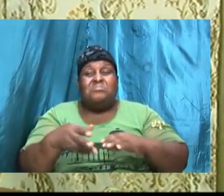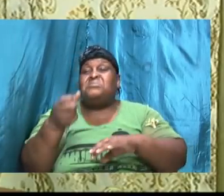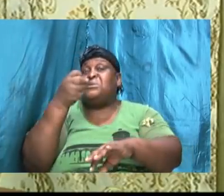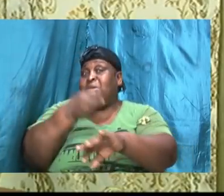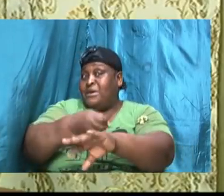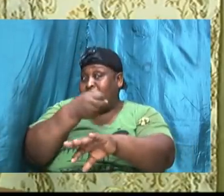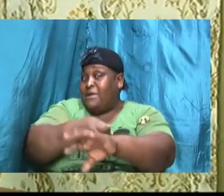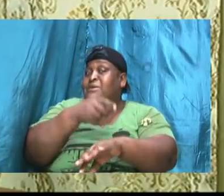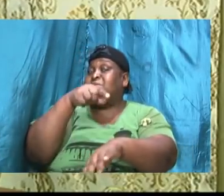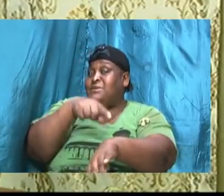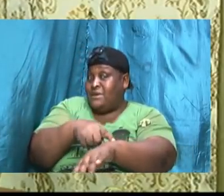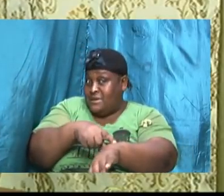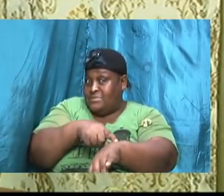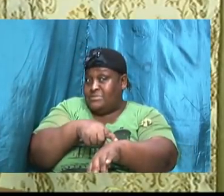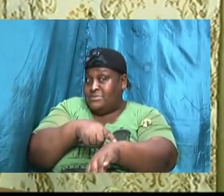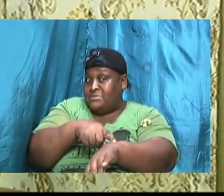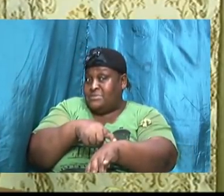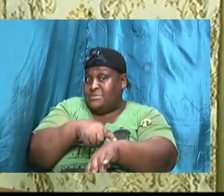times